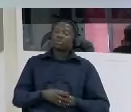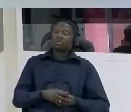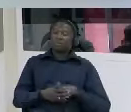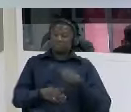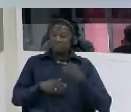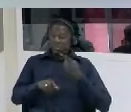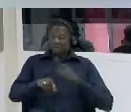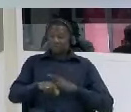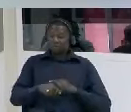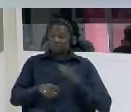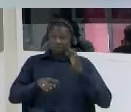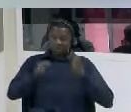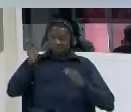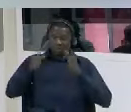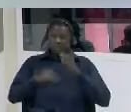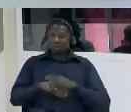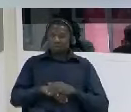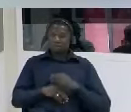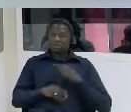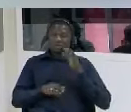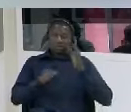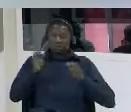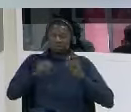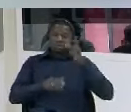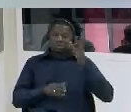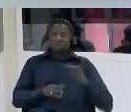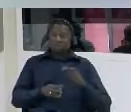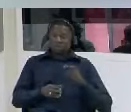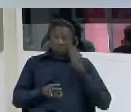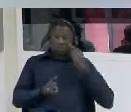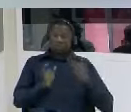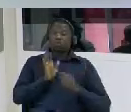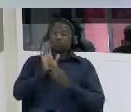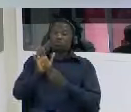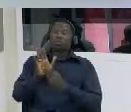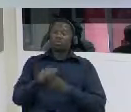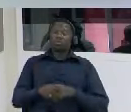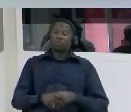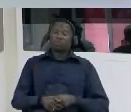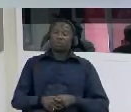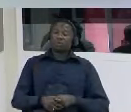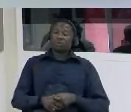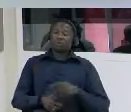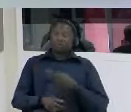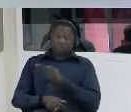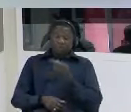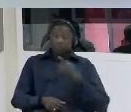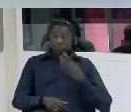admitted it as an evidence of torture so this is what saved me